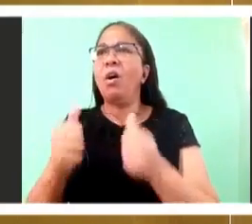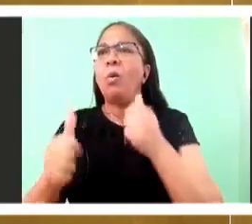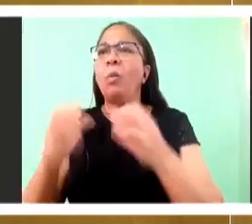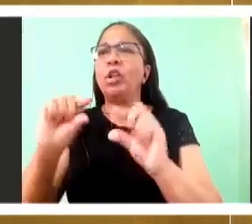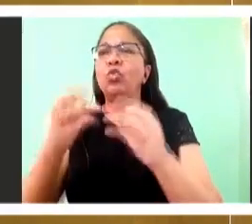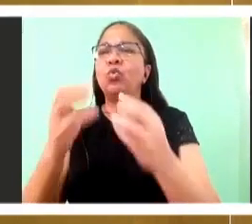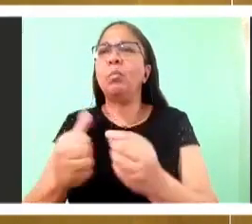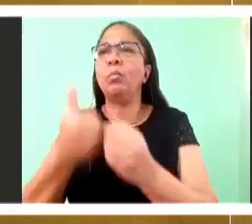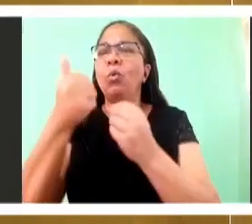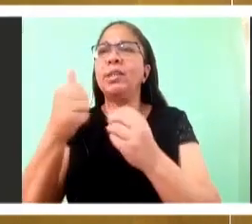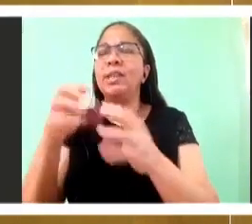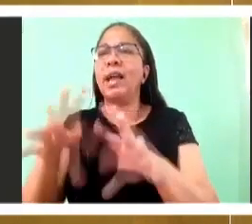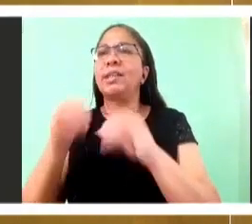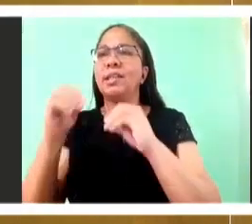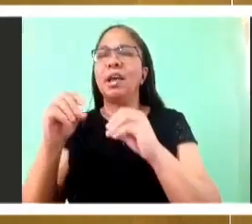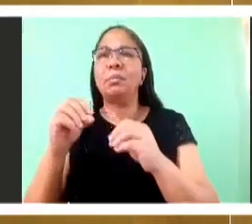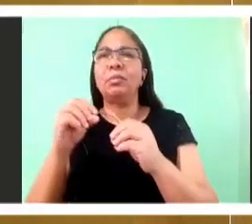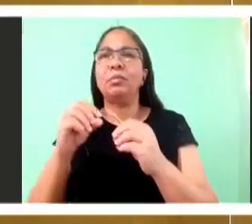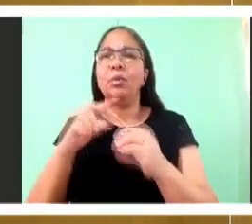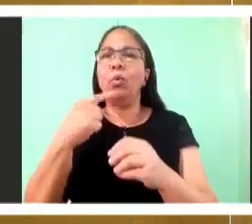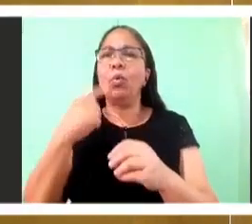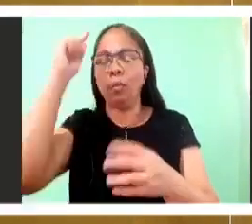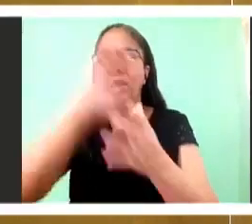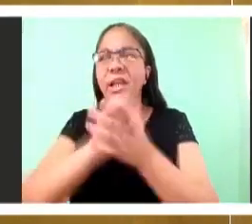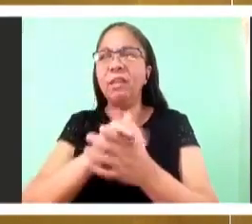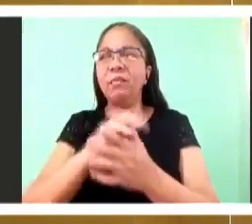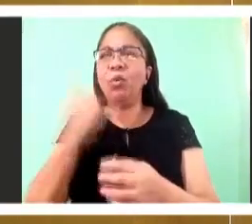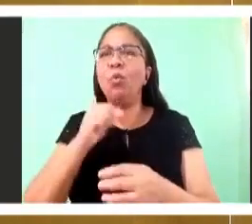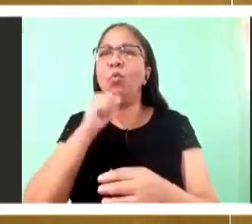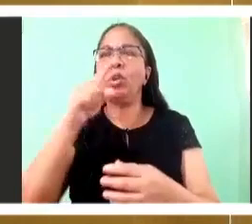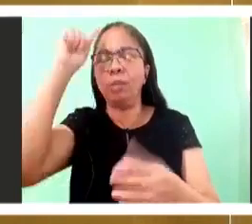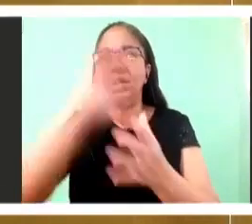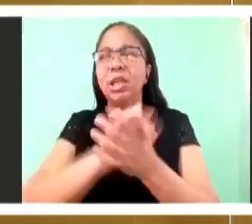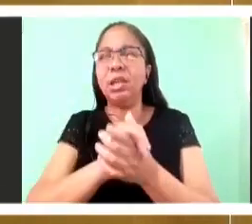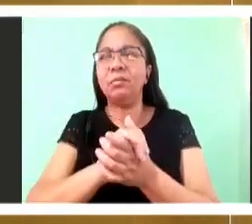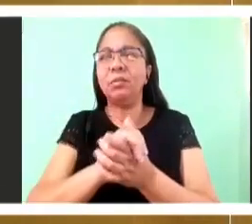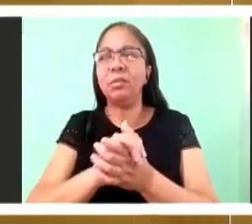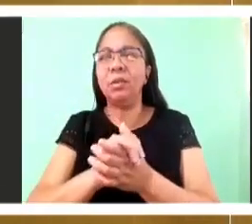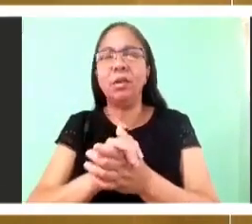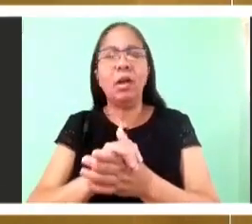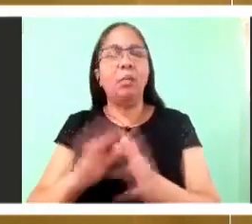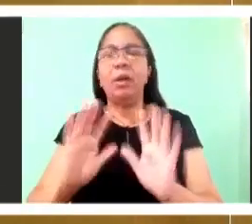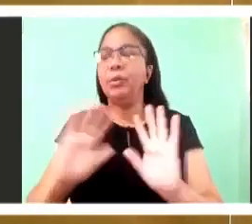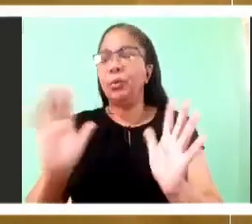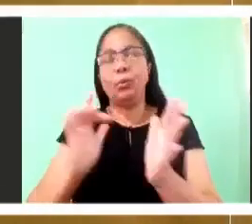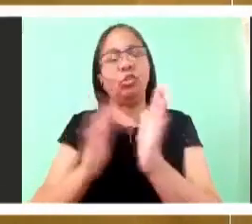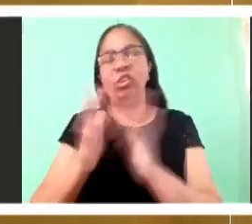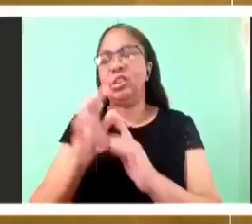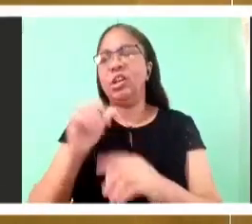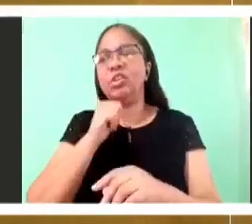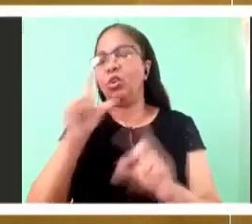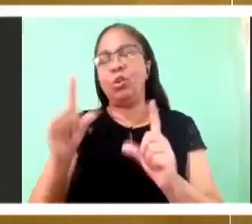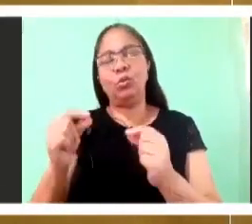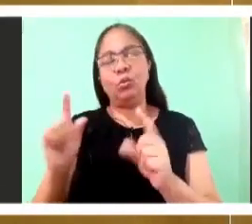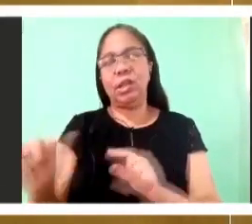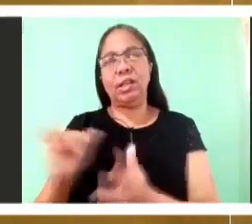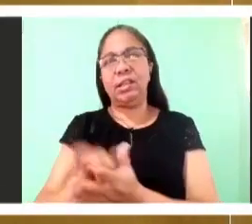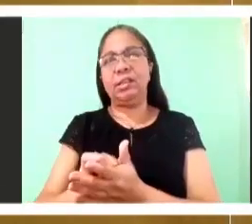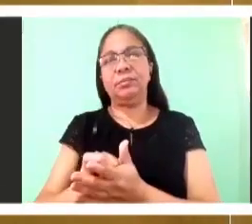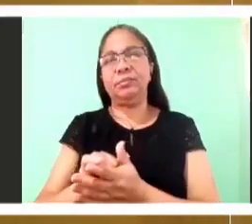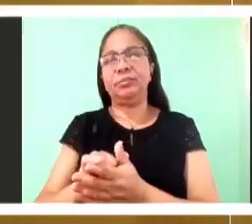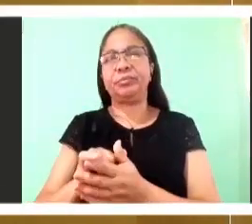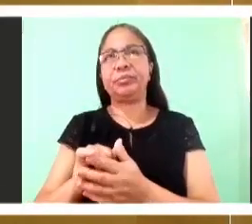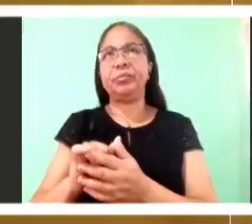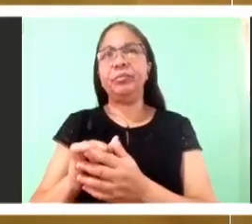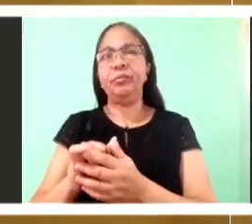pushes it in their face a little bit more. And this is important because it is at this very moment that Jesus should be